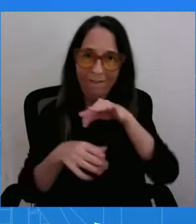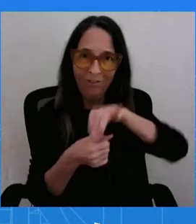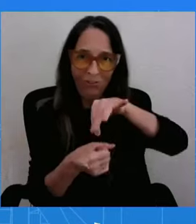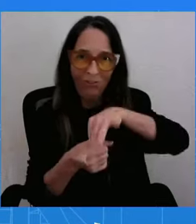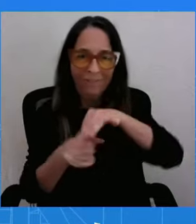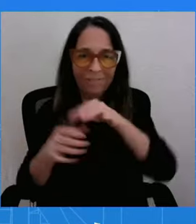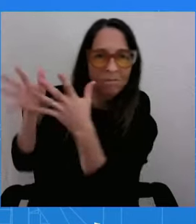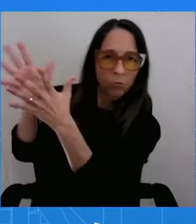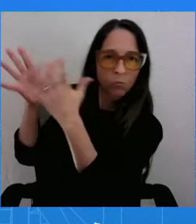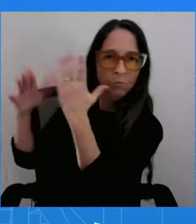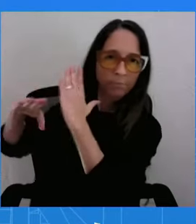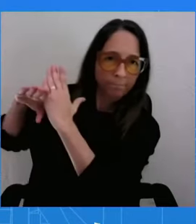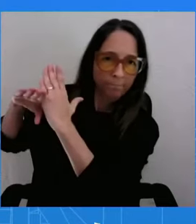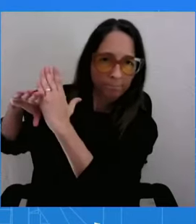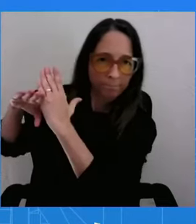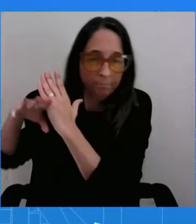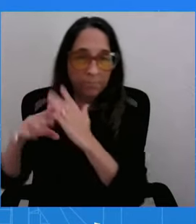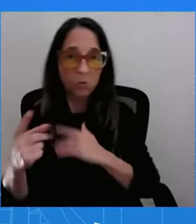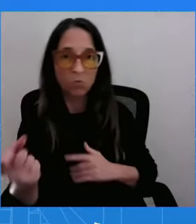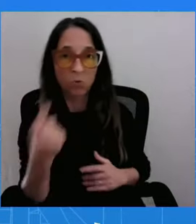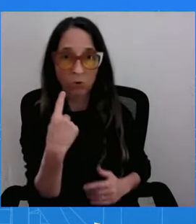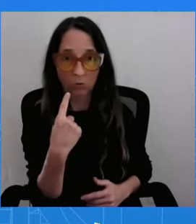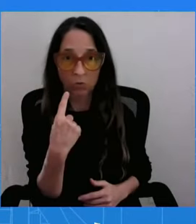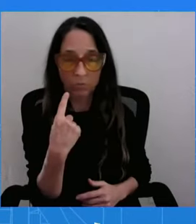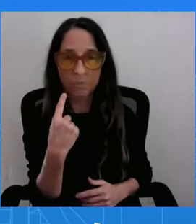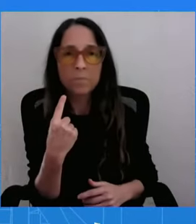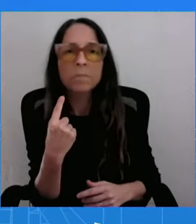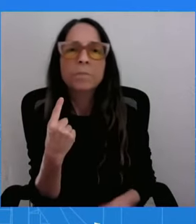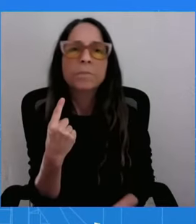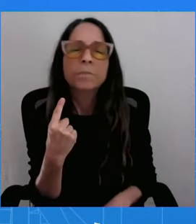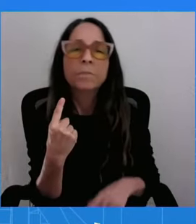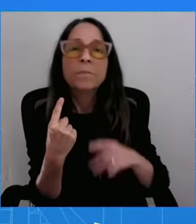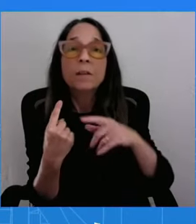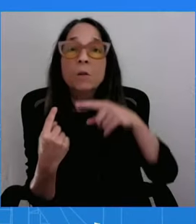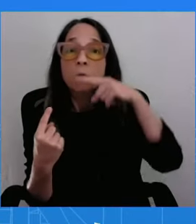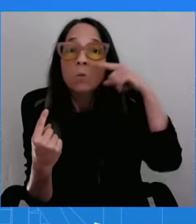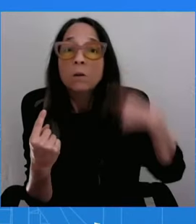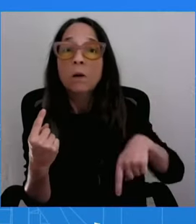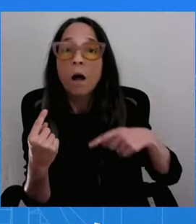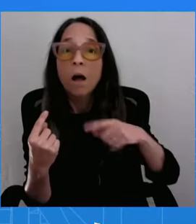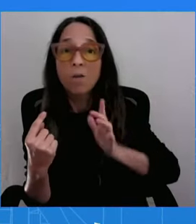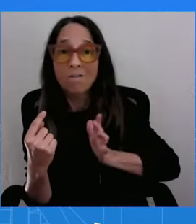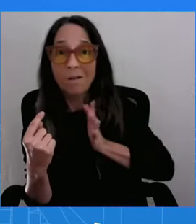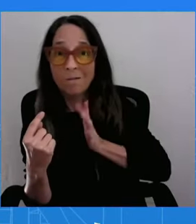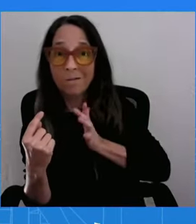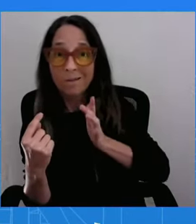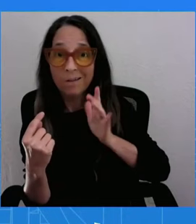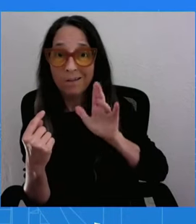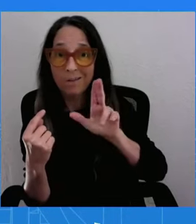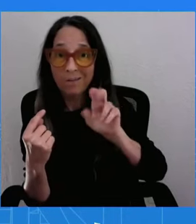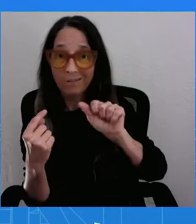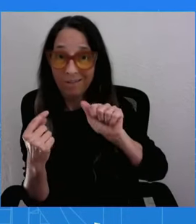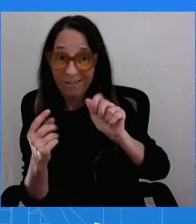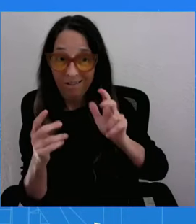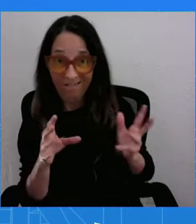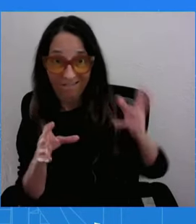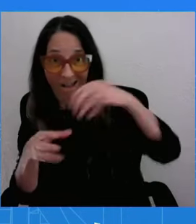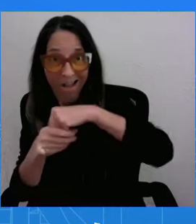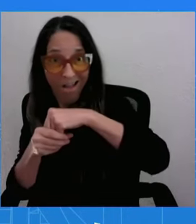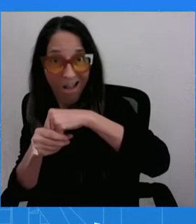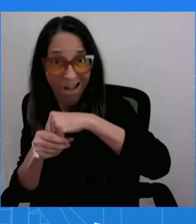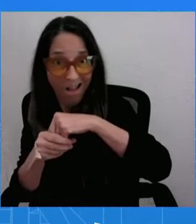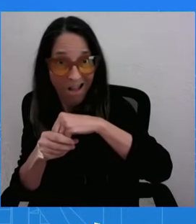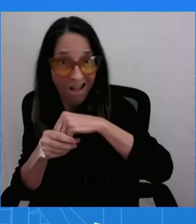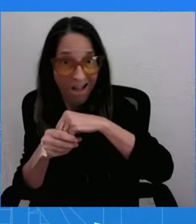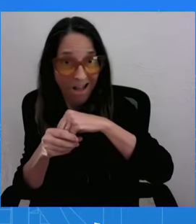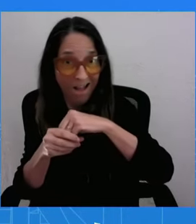in elections in India. Are you aware about that? What is the response to it? It's not true. It's a ridiculous claim. Coming up to the next question